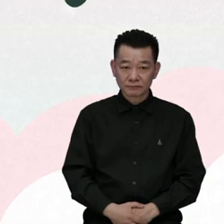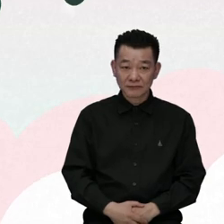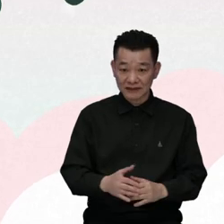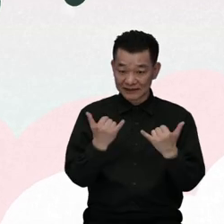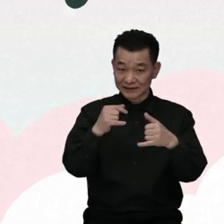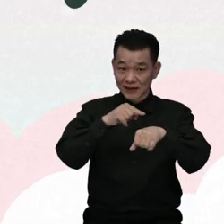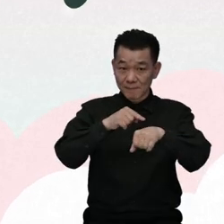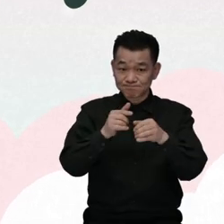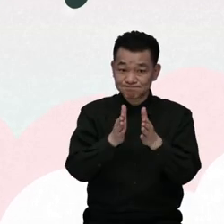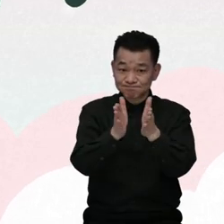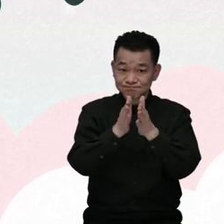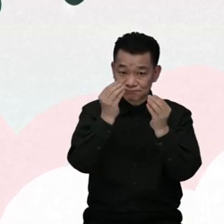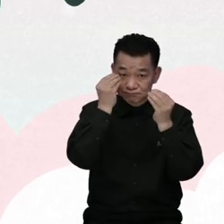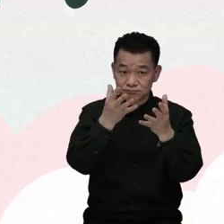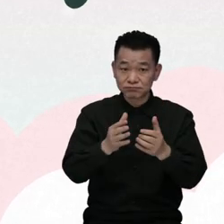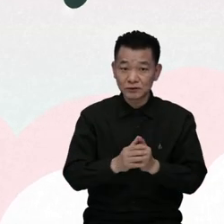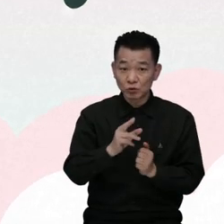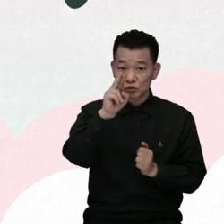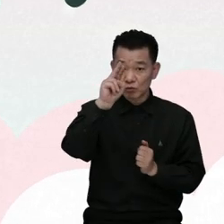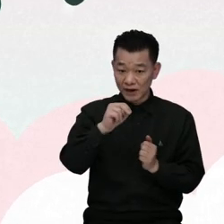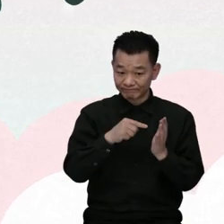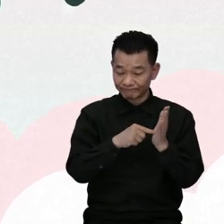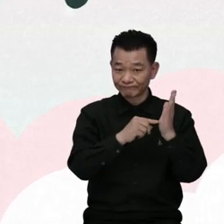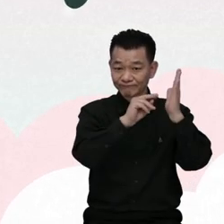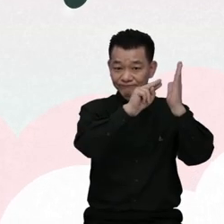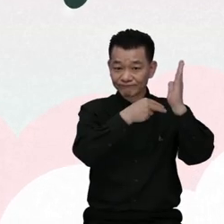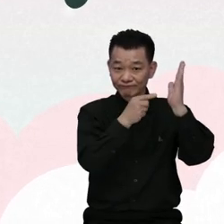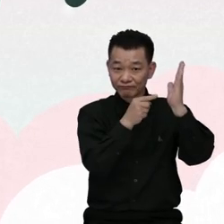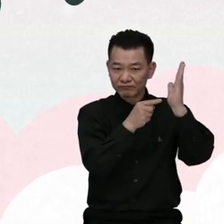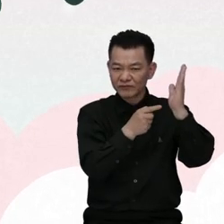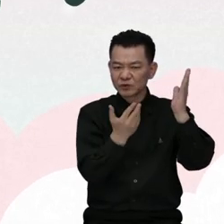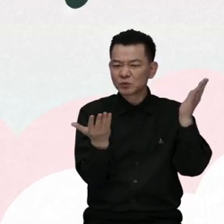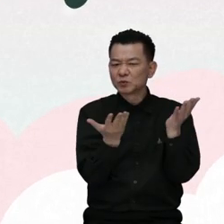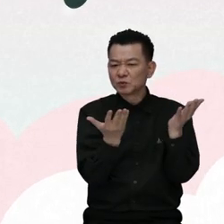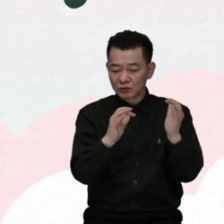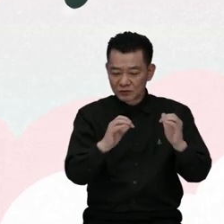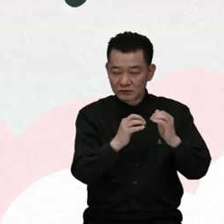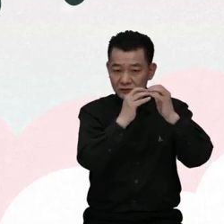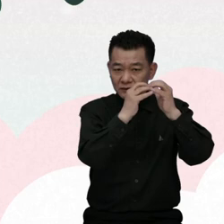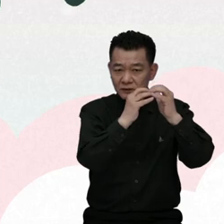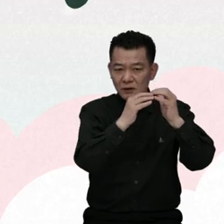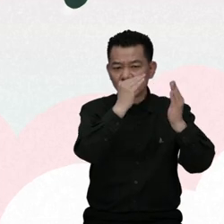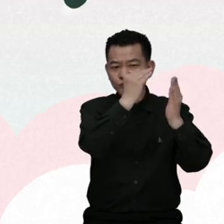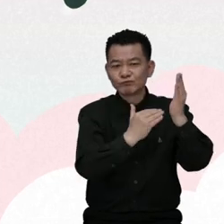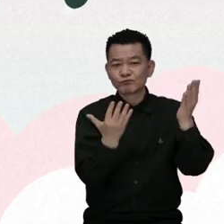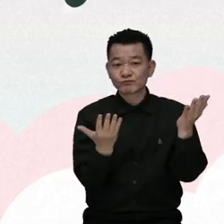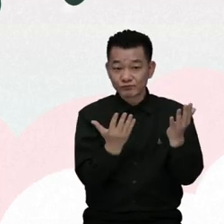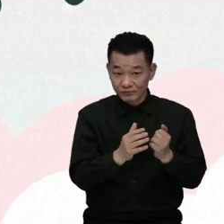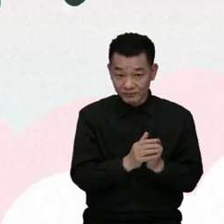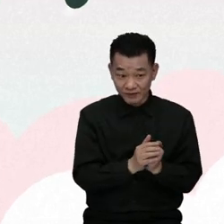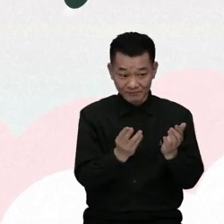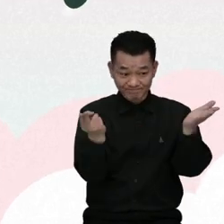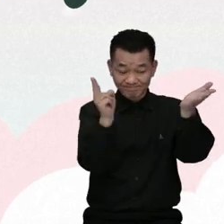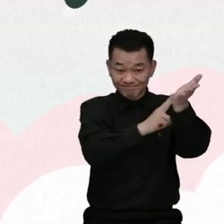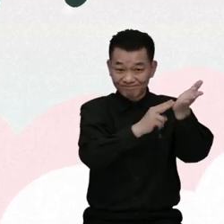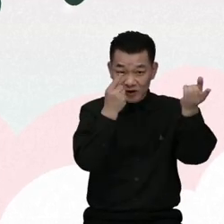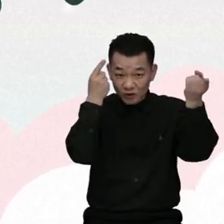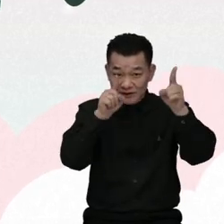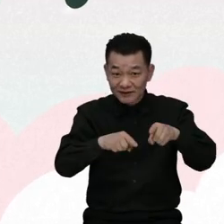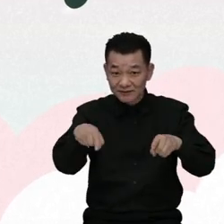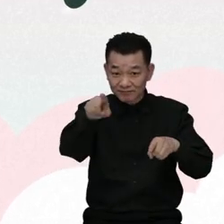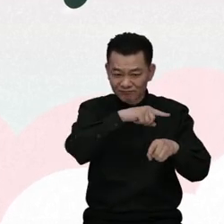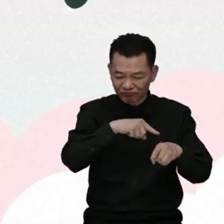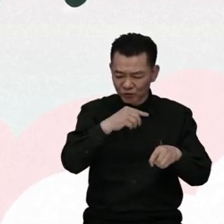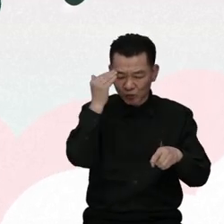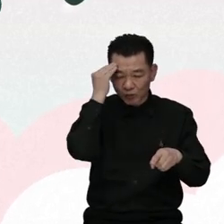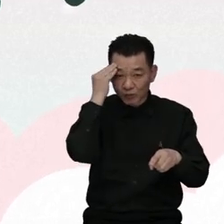In this lecture, we will learn about what the UN CRPD is and its details, and the status of ratification on